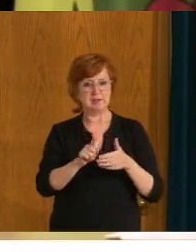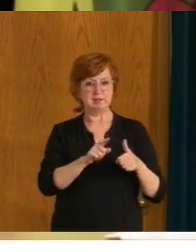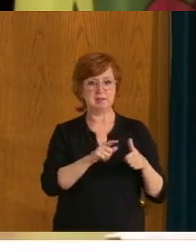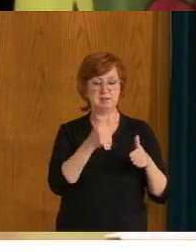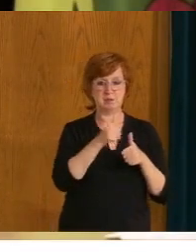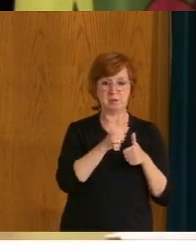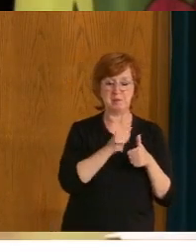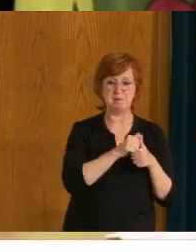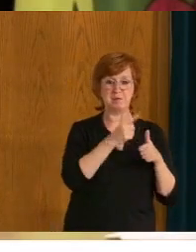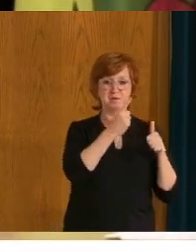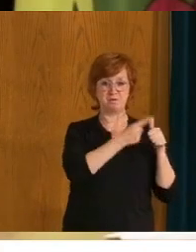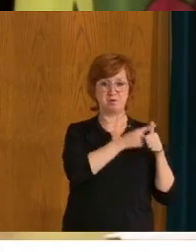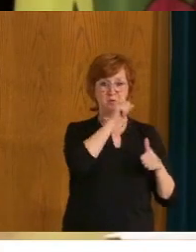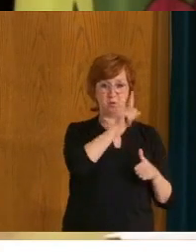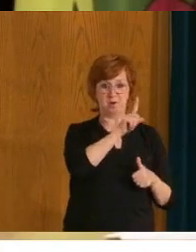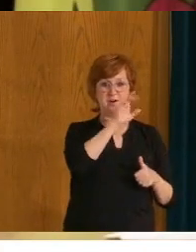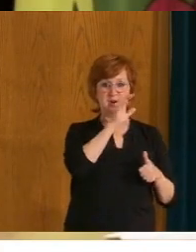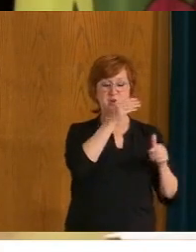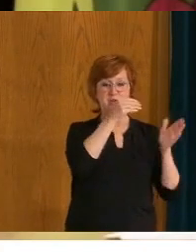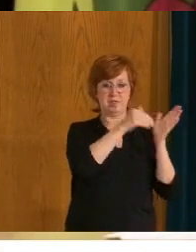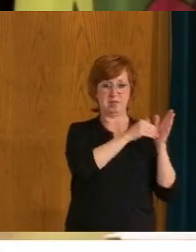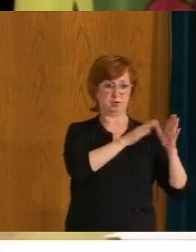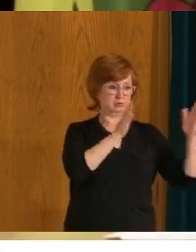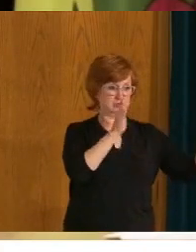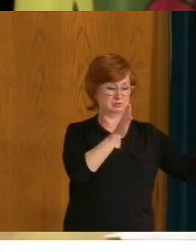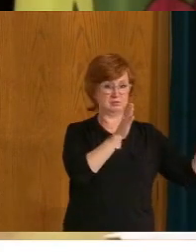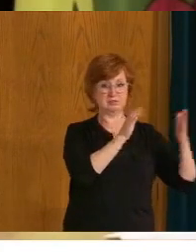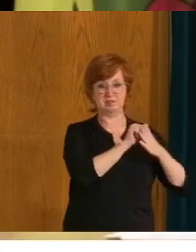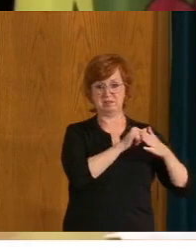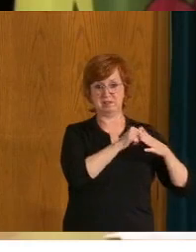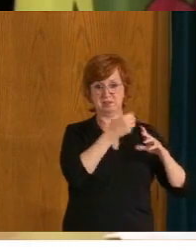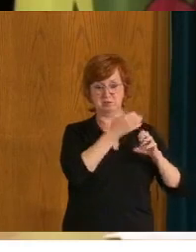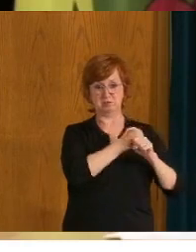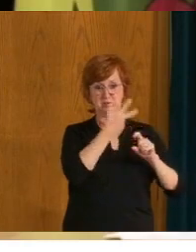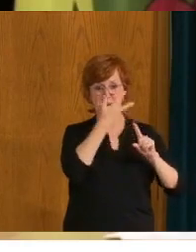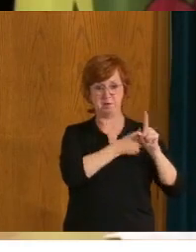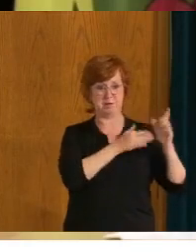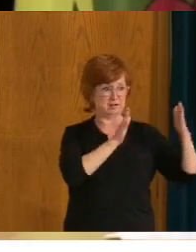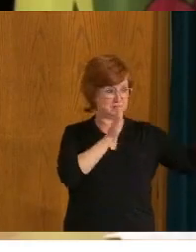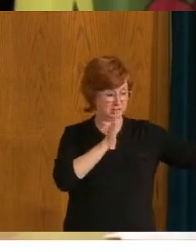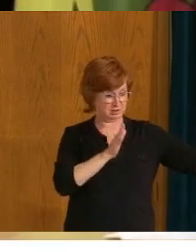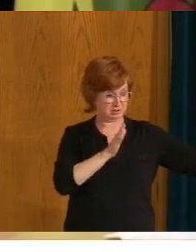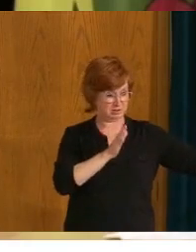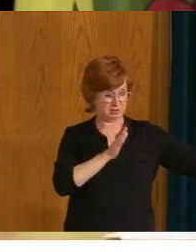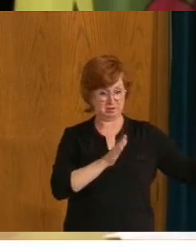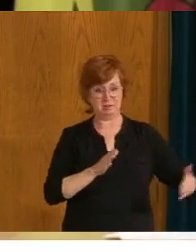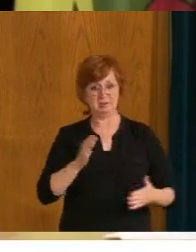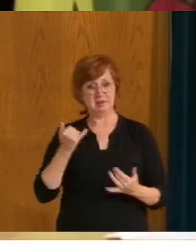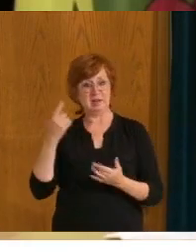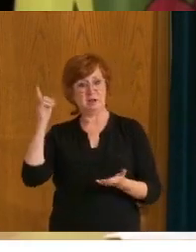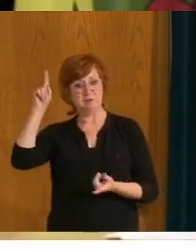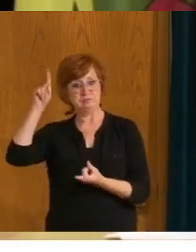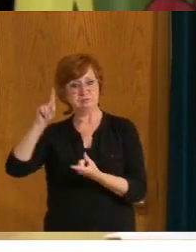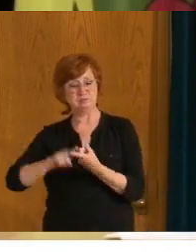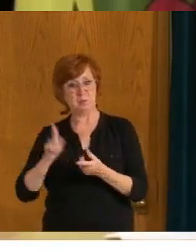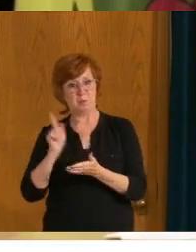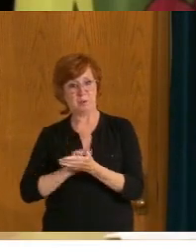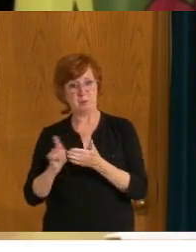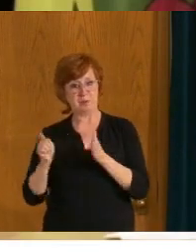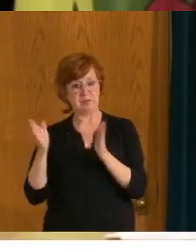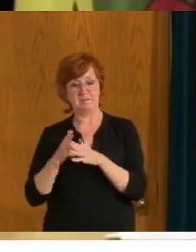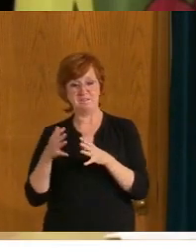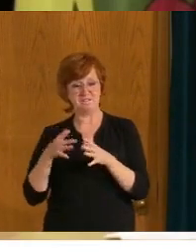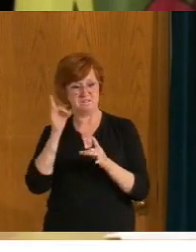,000, uh, doses that we delivered in this province, that was over the course of about three months. Um, so we definitely are at the peak of our